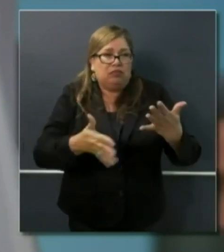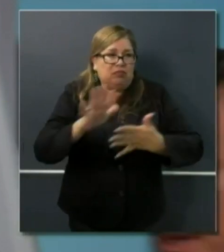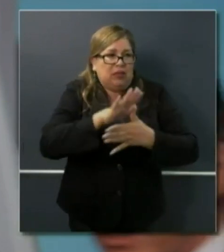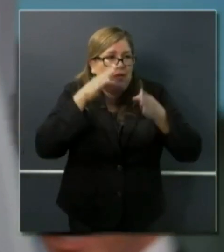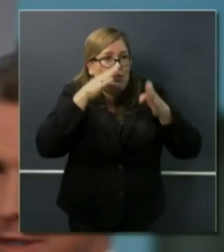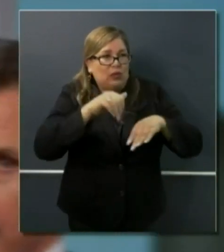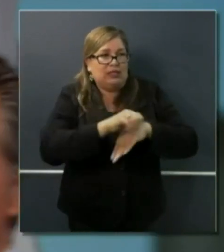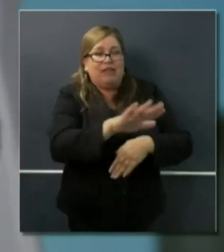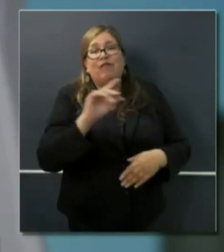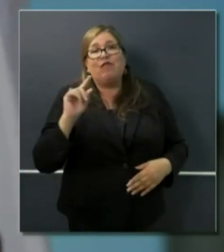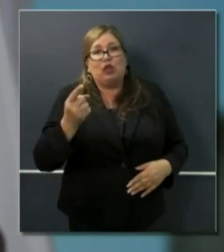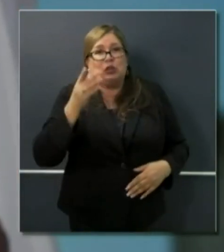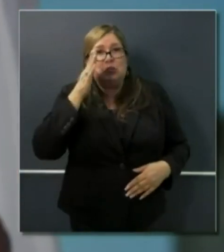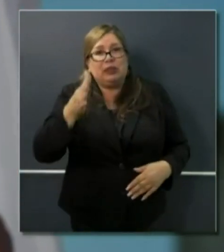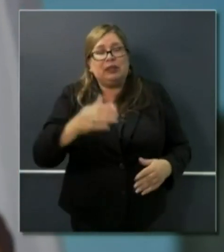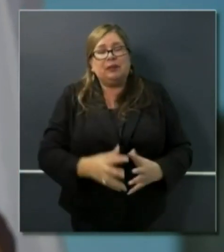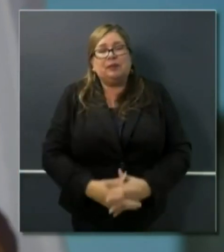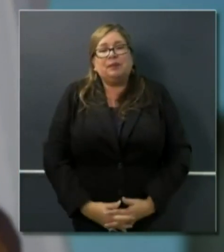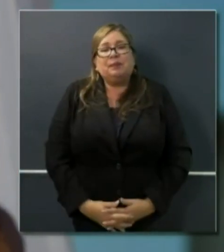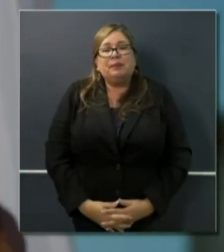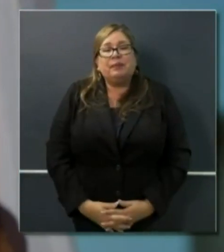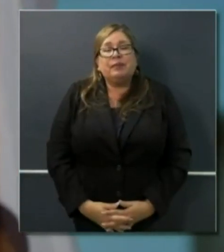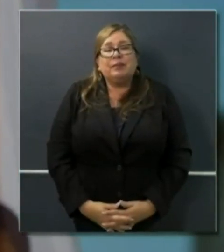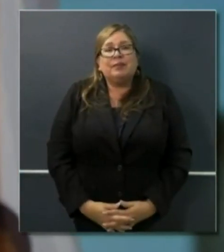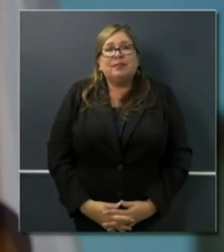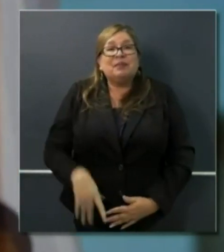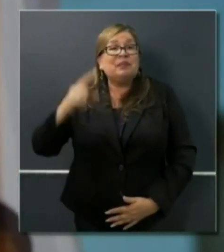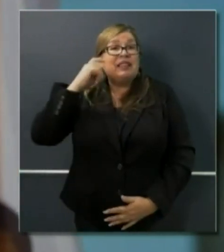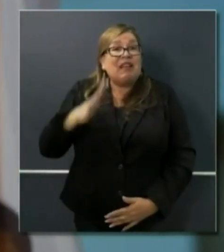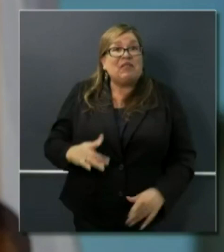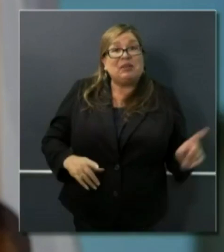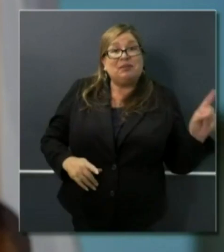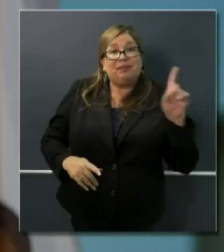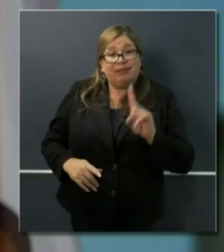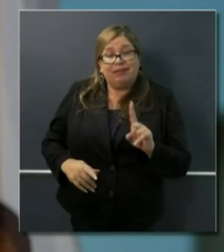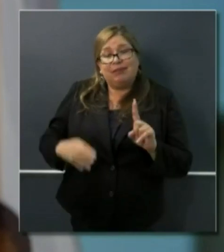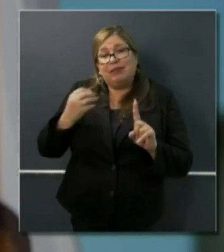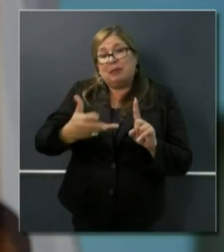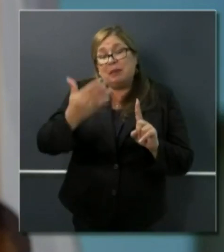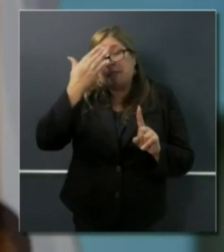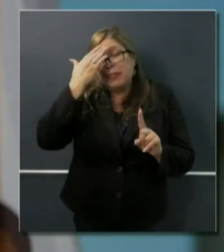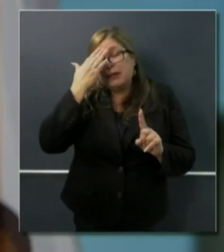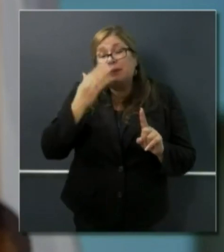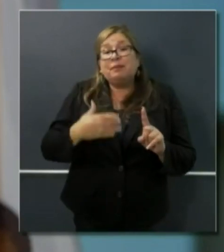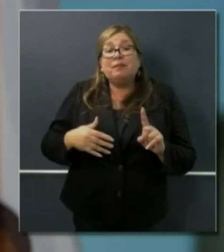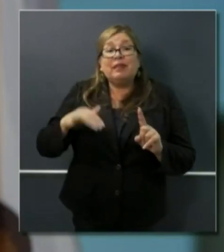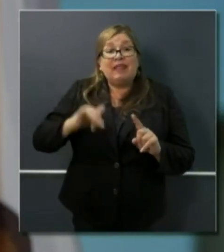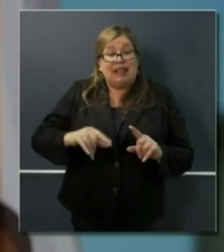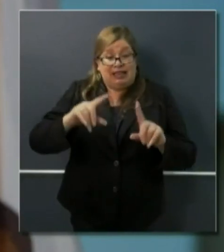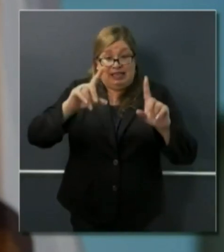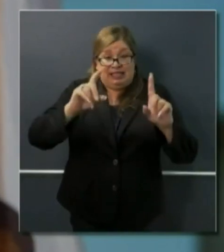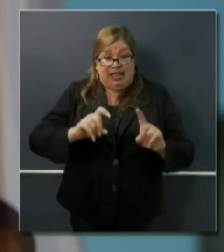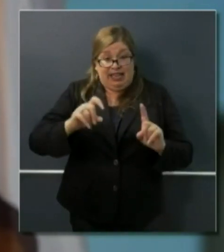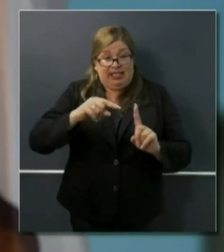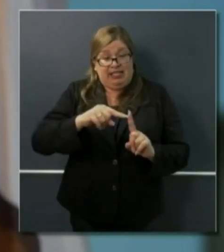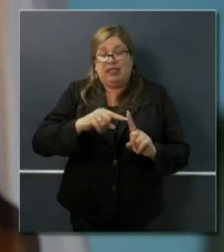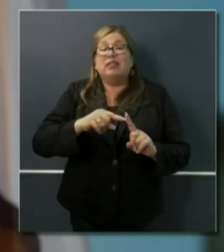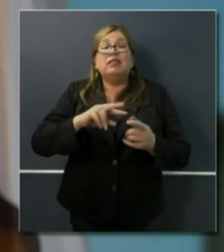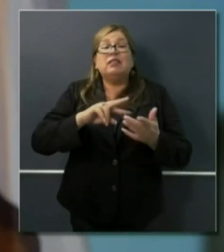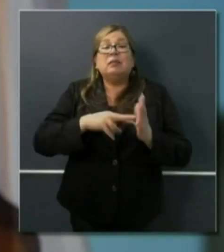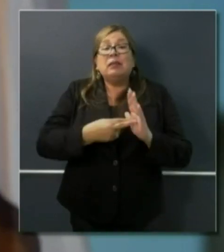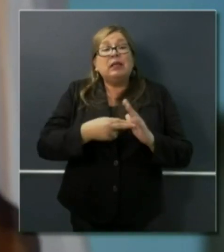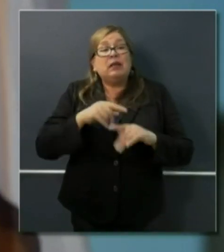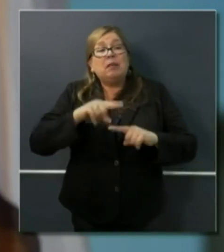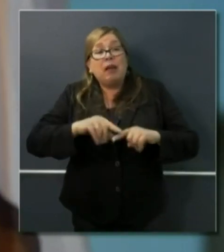Thank you, Dr. And speaking of tests, I neglected to mention there's no income-based tests for individuals to receive the